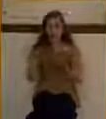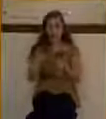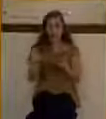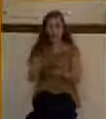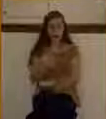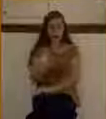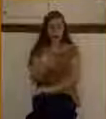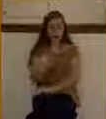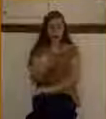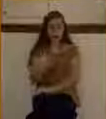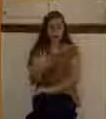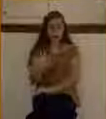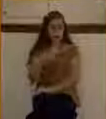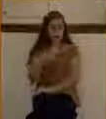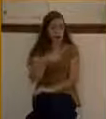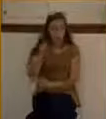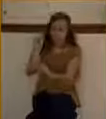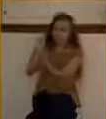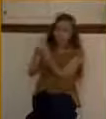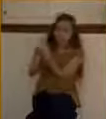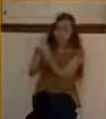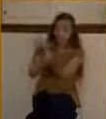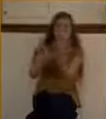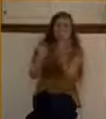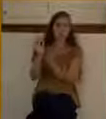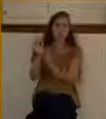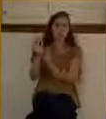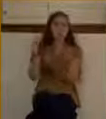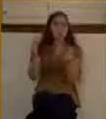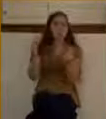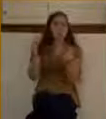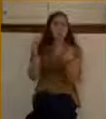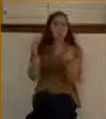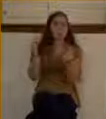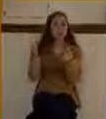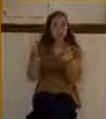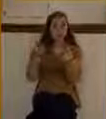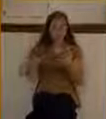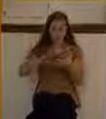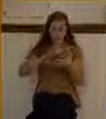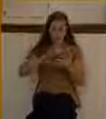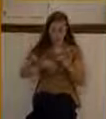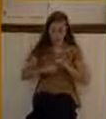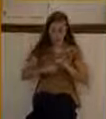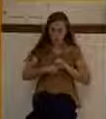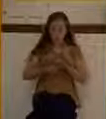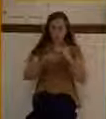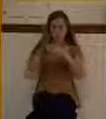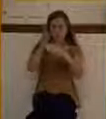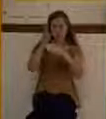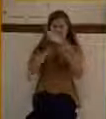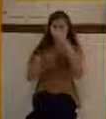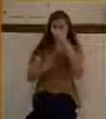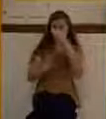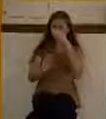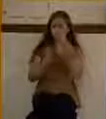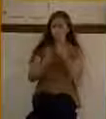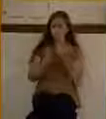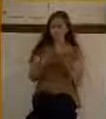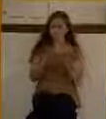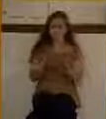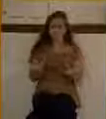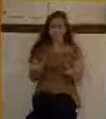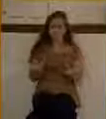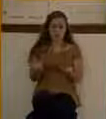When he comes to Jesus, he comes completely broken. He comes to Jesus based on